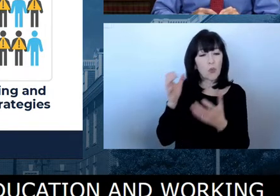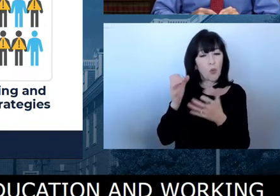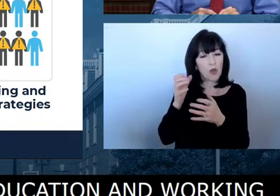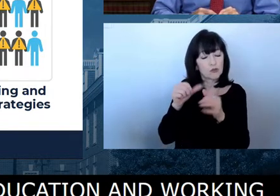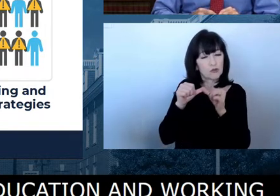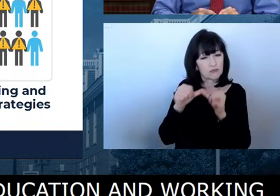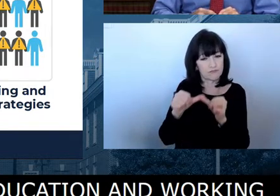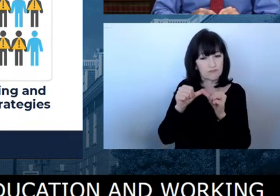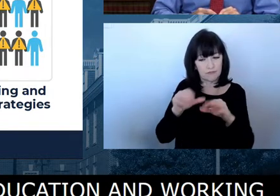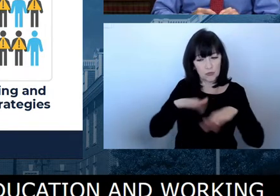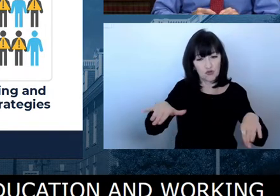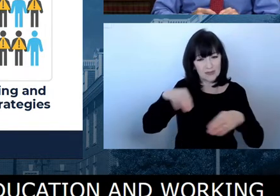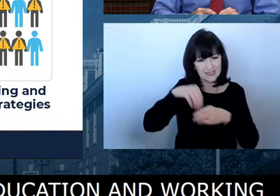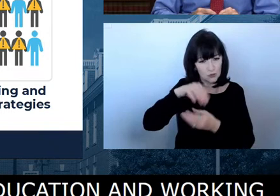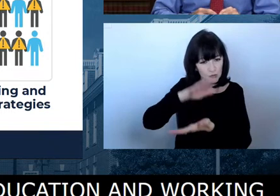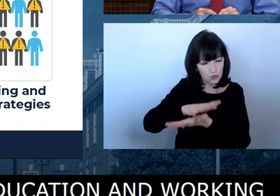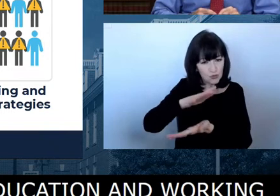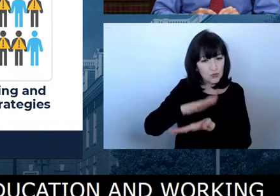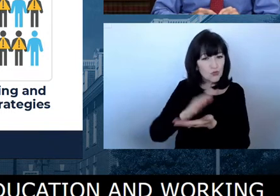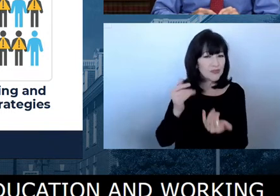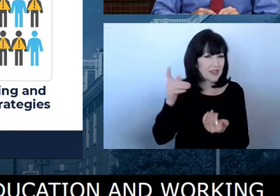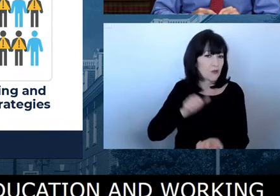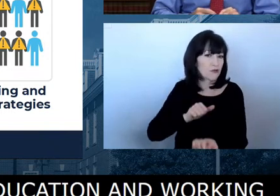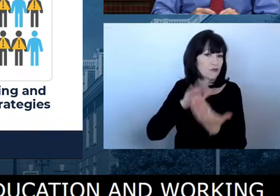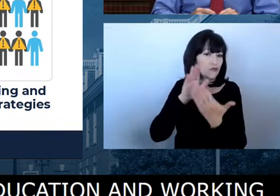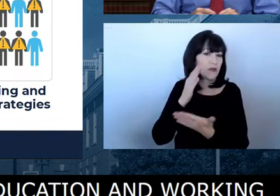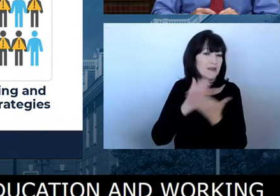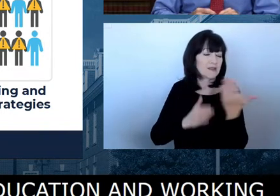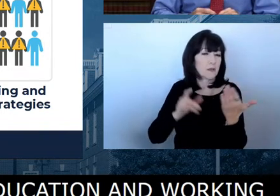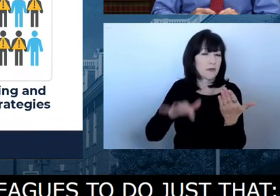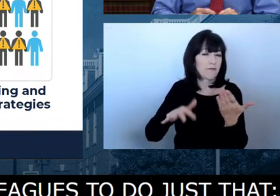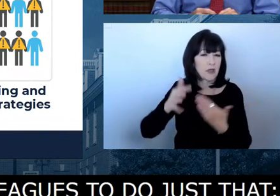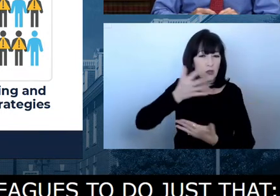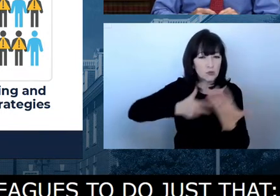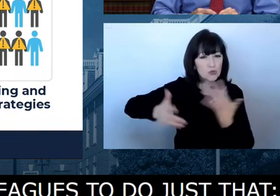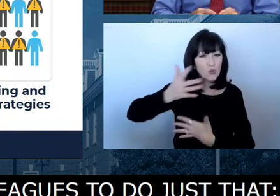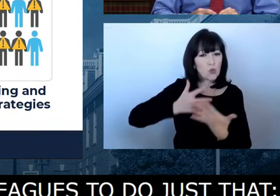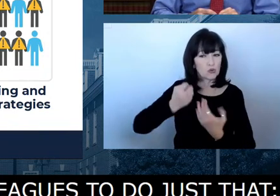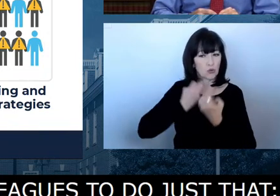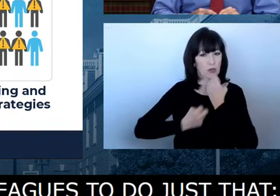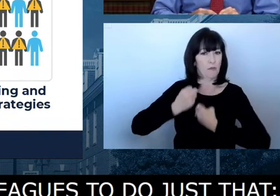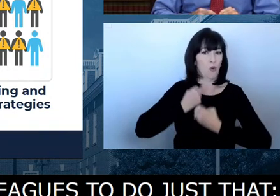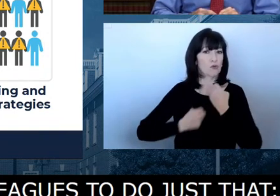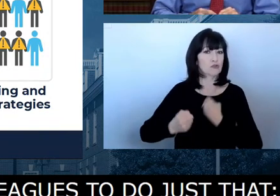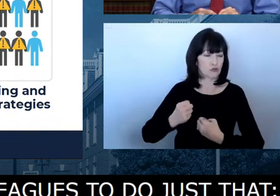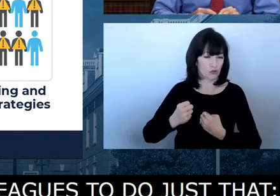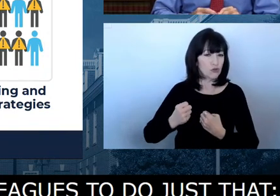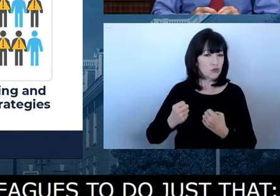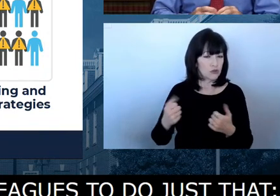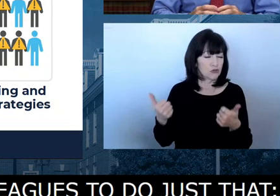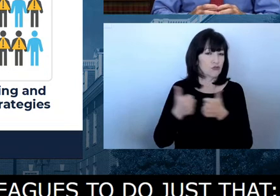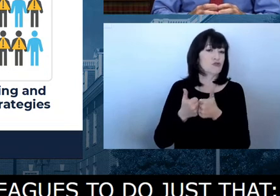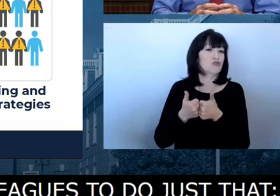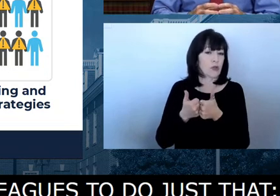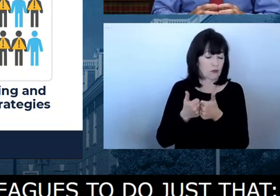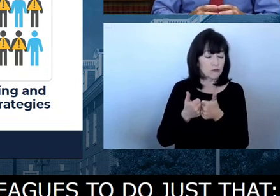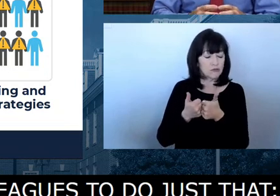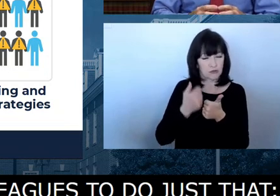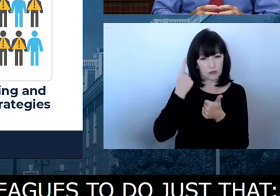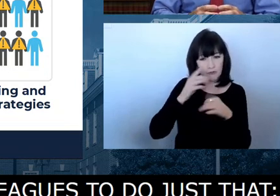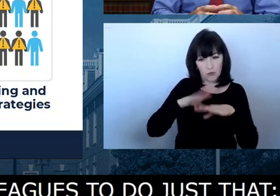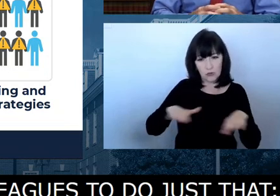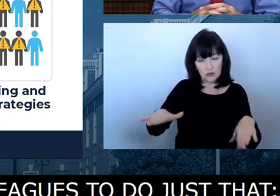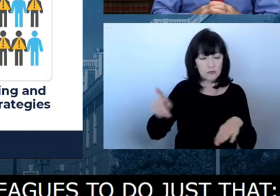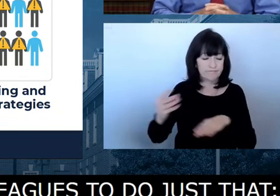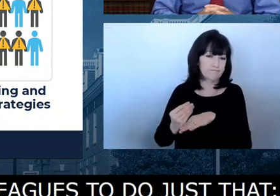the, the social emotional, uh, challenges that they face really a lots of, uh, difficult work for our